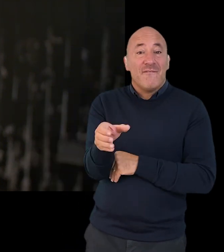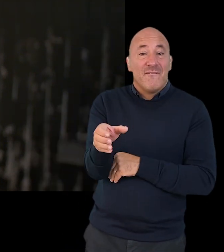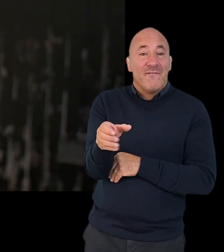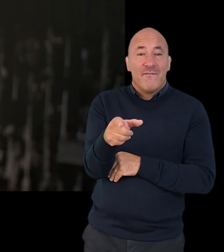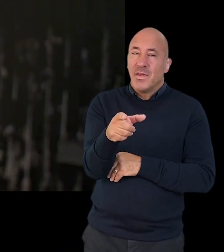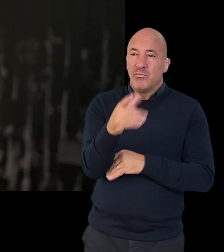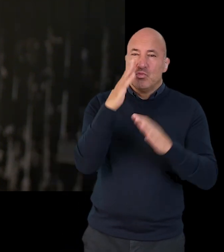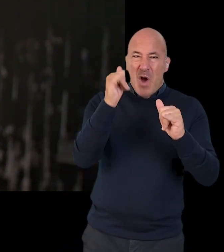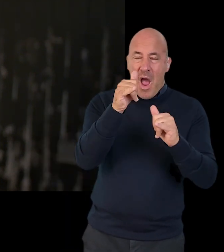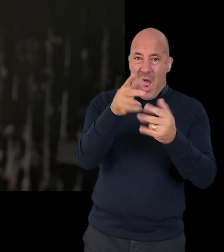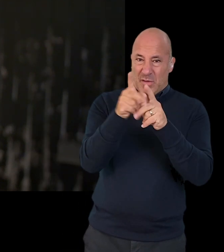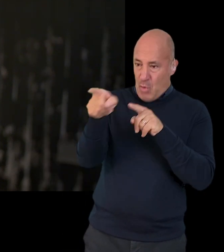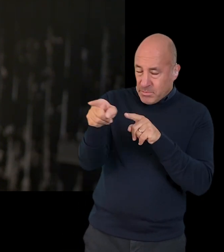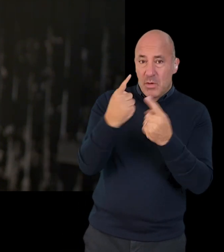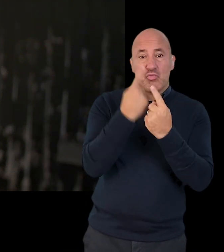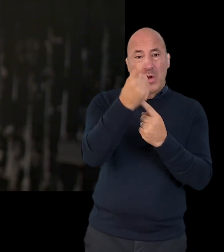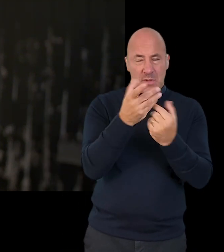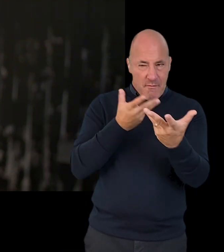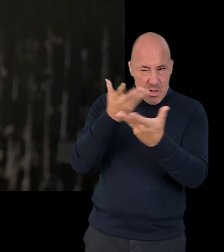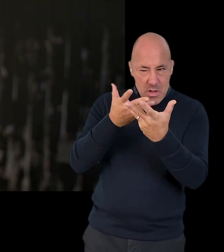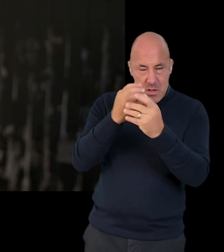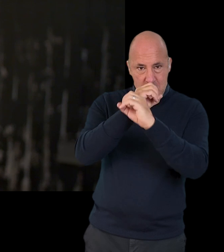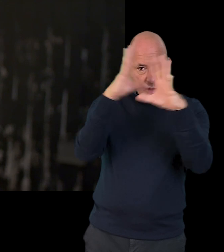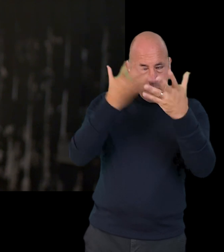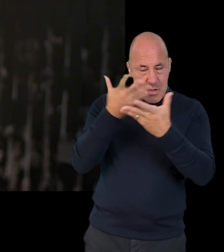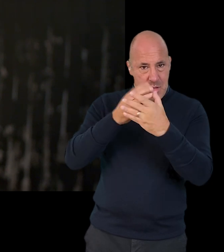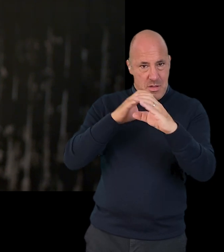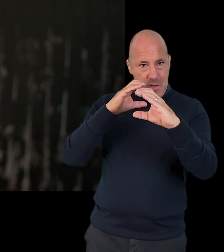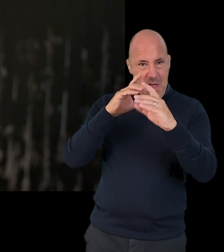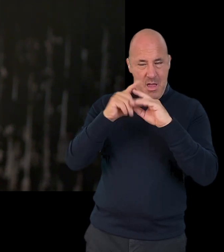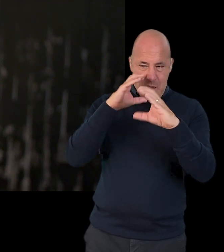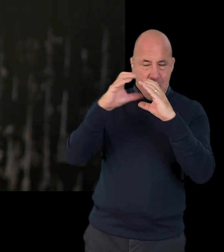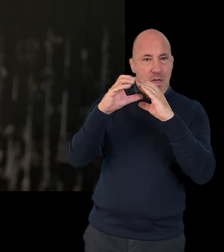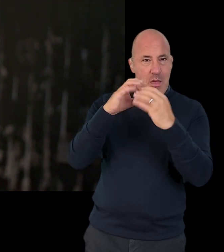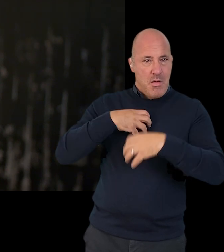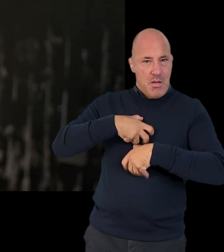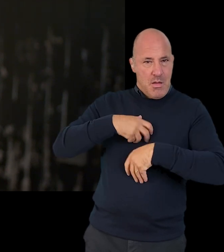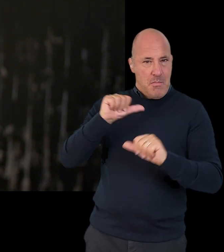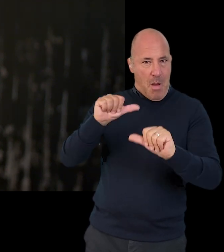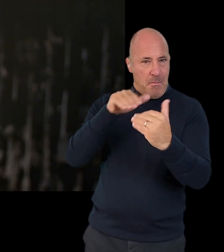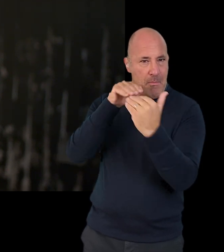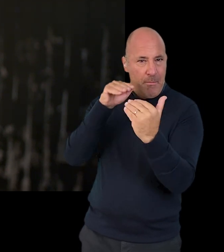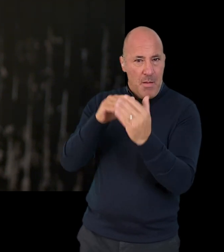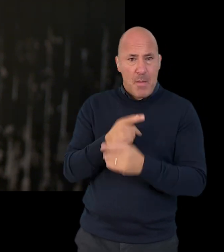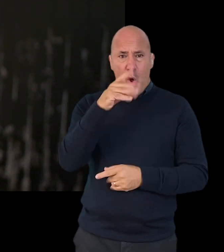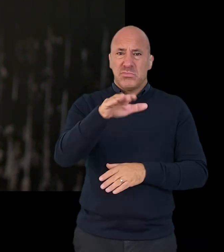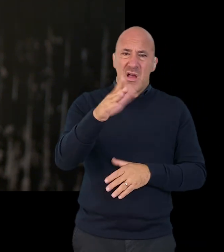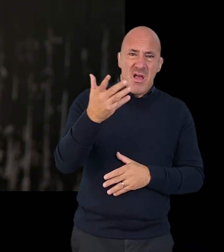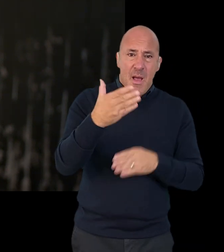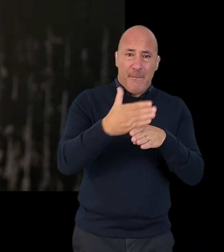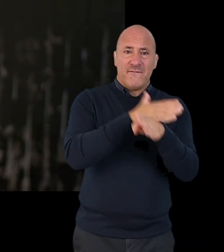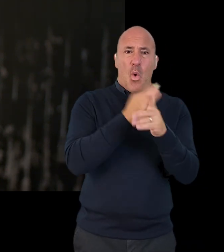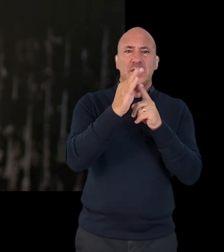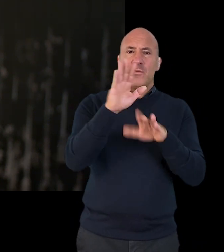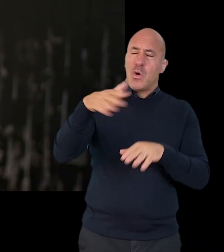during the interview you have to make sure that you and the interpreter understand each other. It is possible for you to